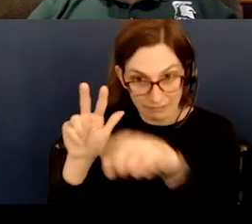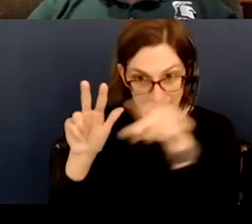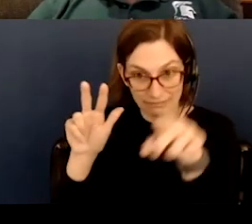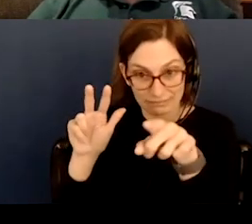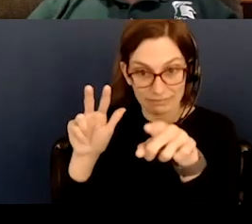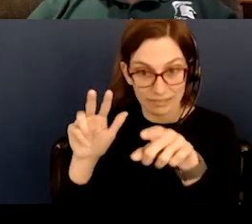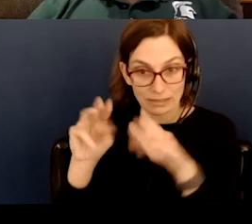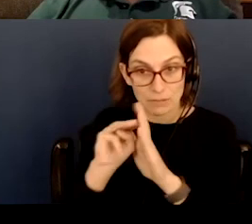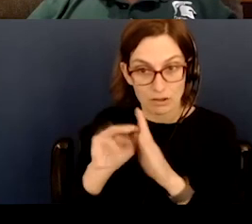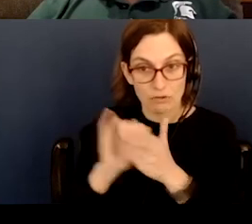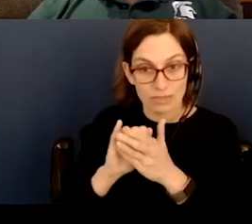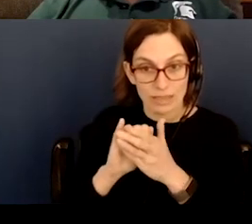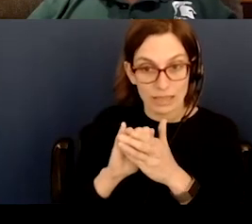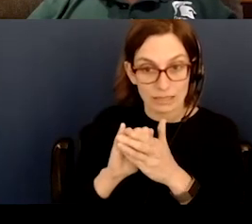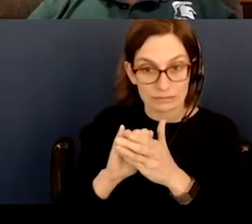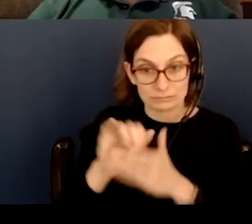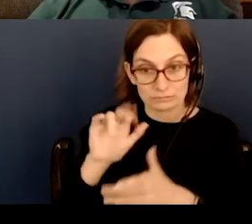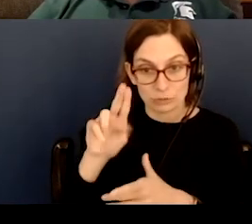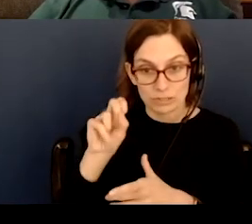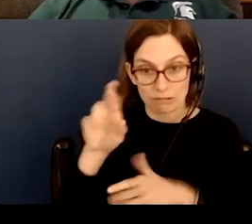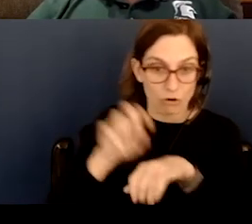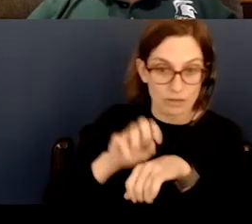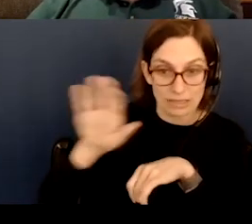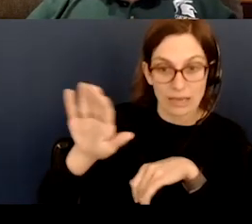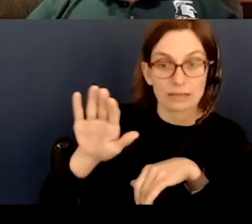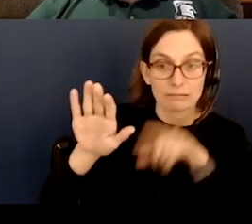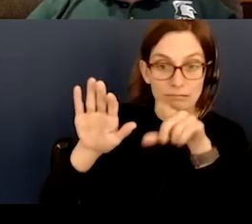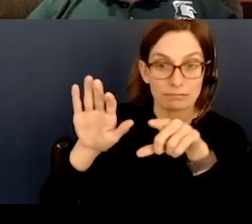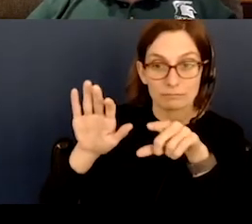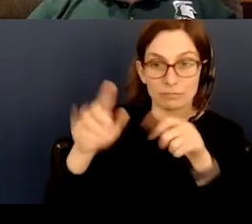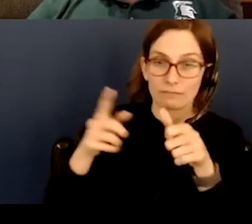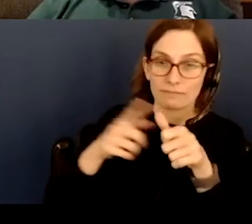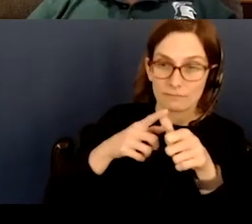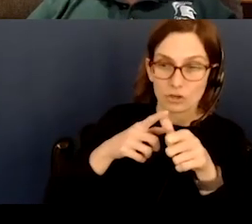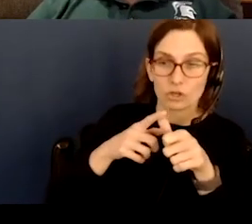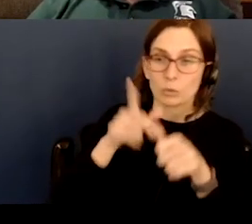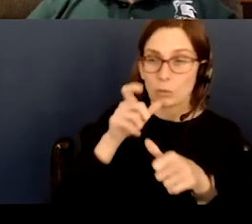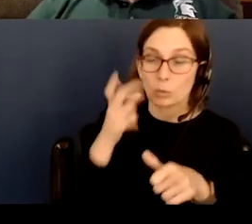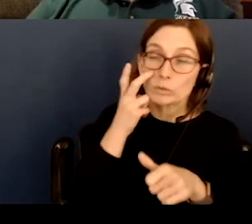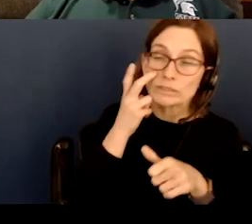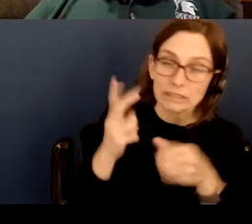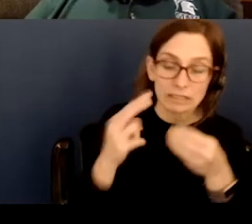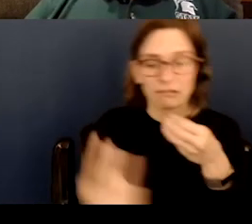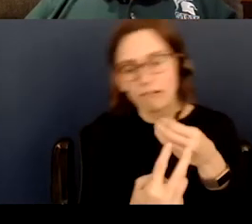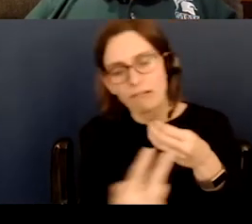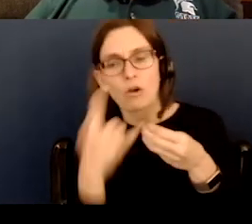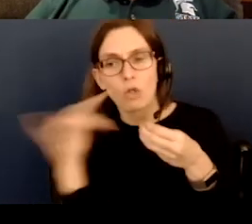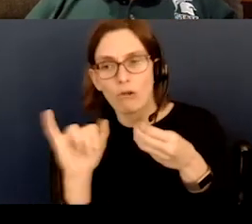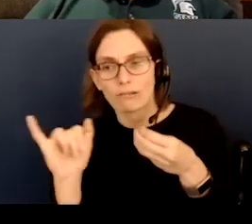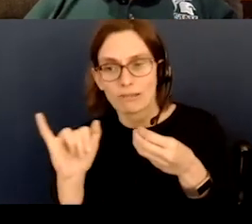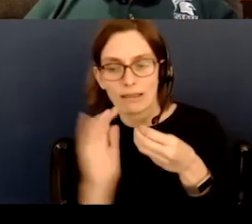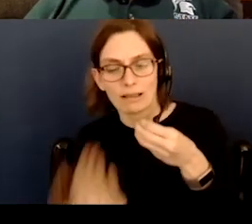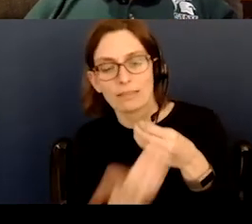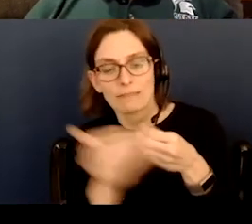model of the spacecraft that was sent up by the Soviet union. And they were the first to see the far side of the moon. And